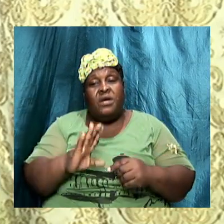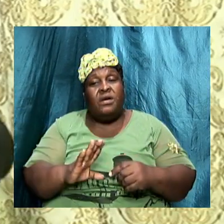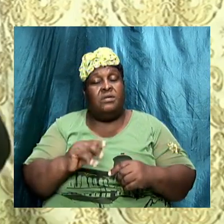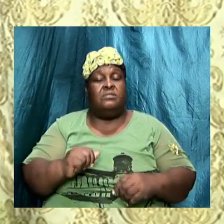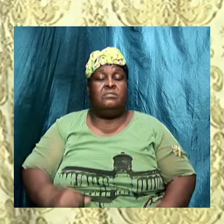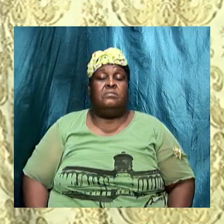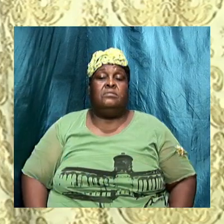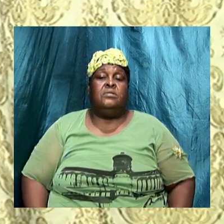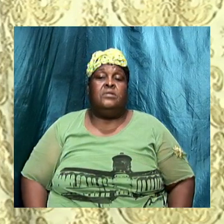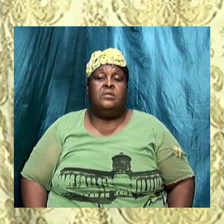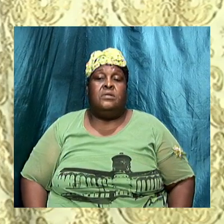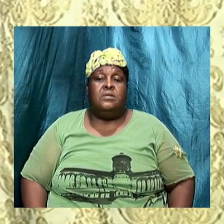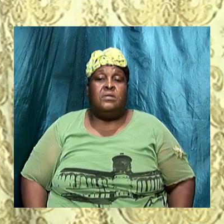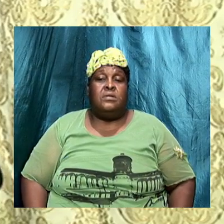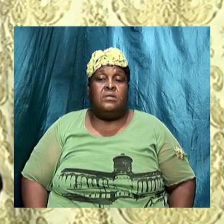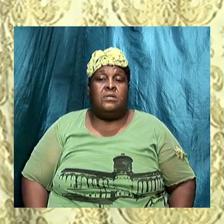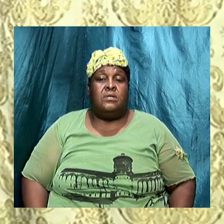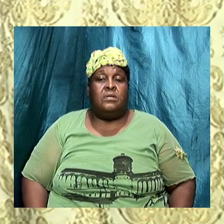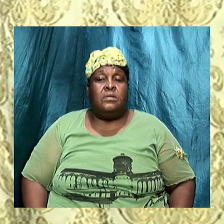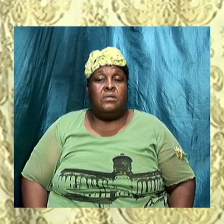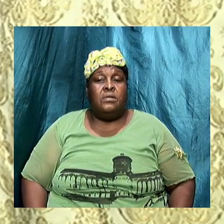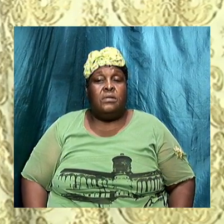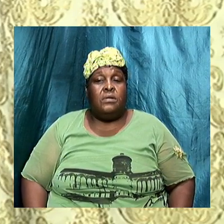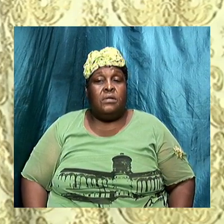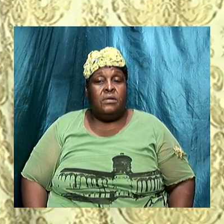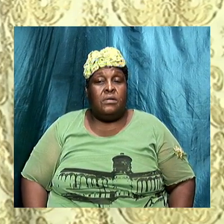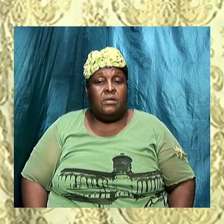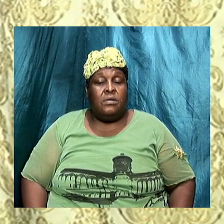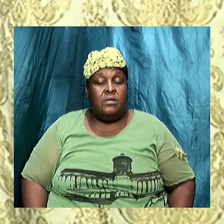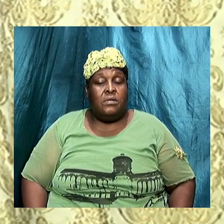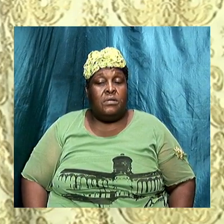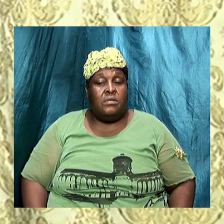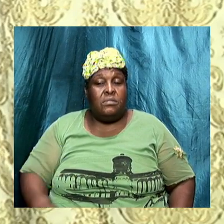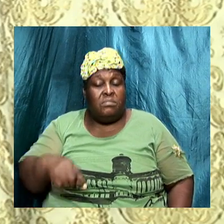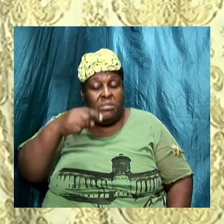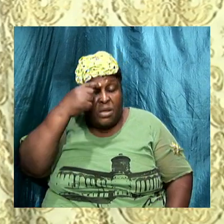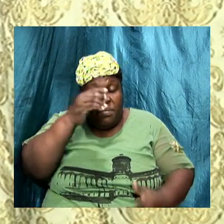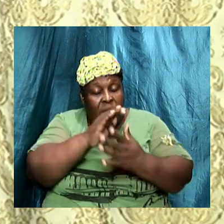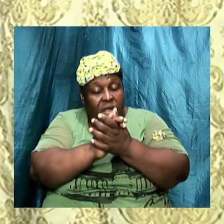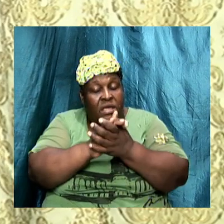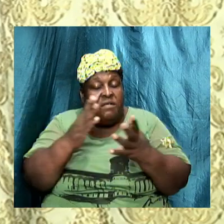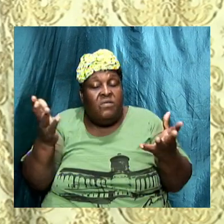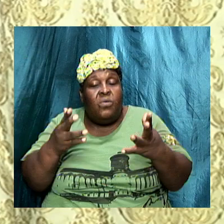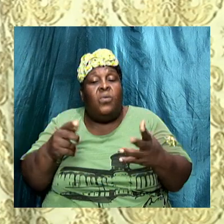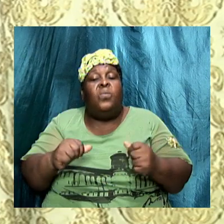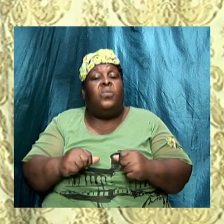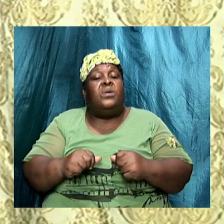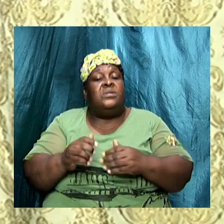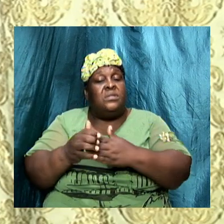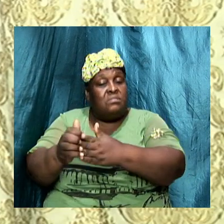and the god tells us to do very important